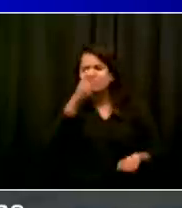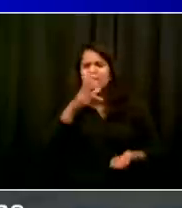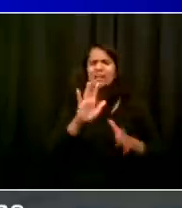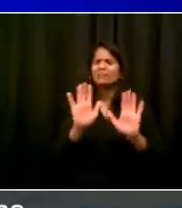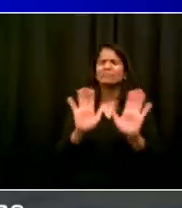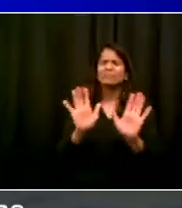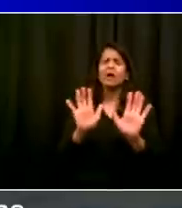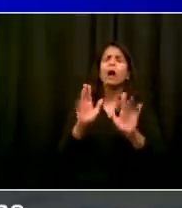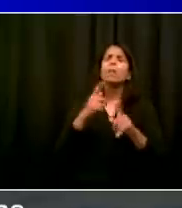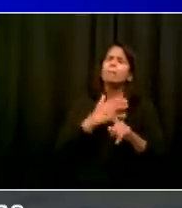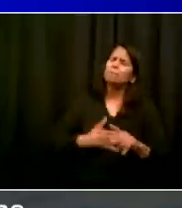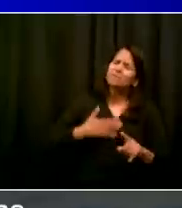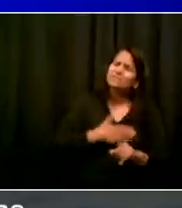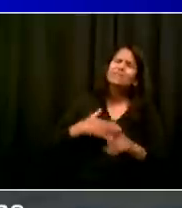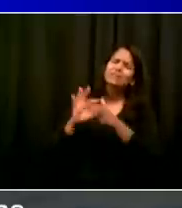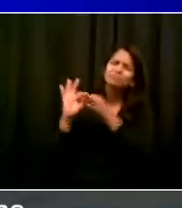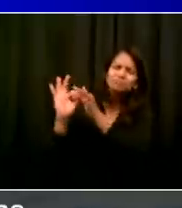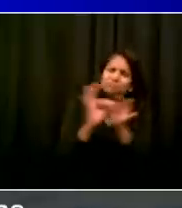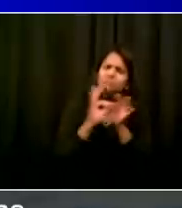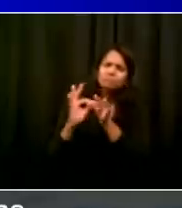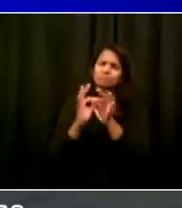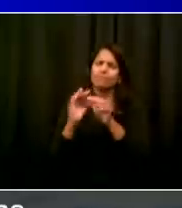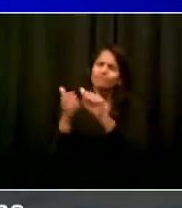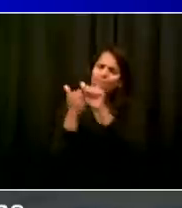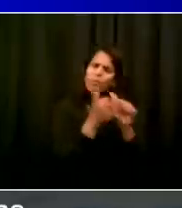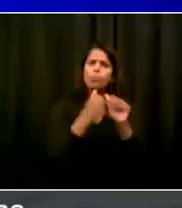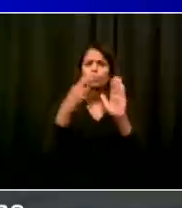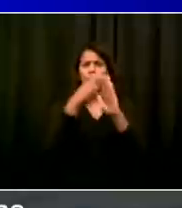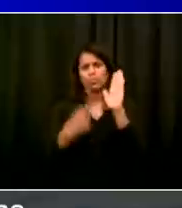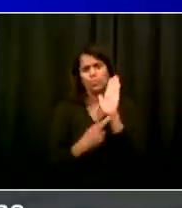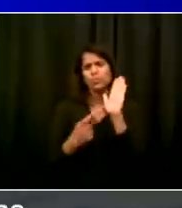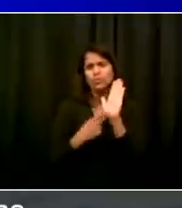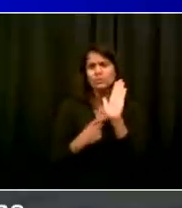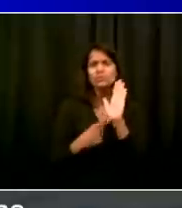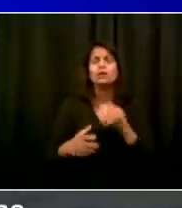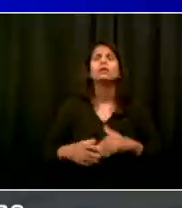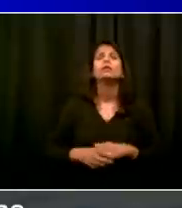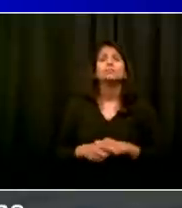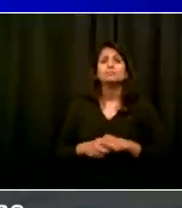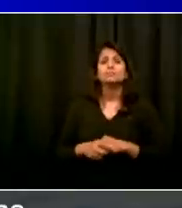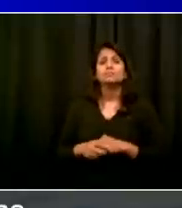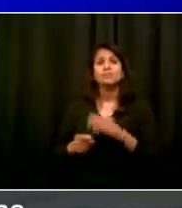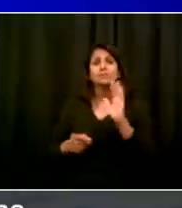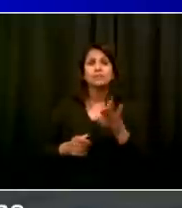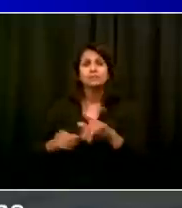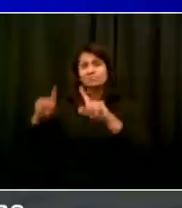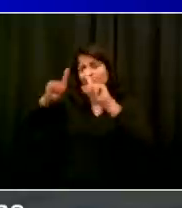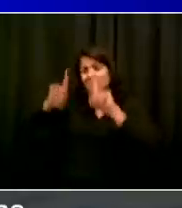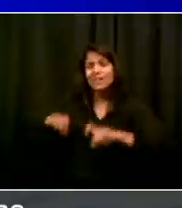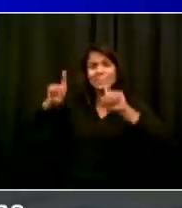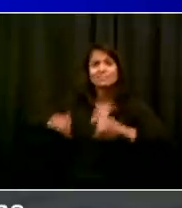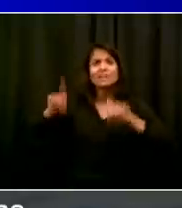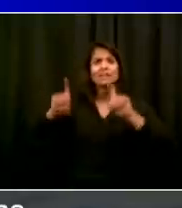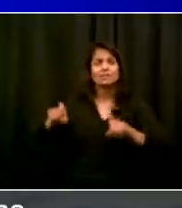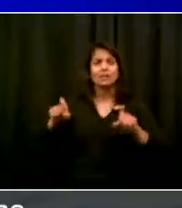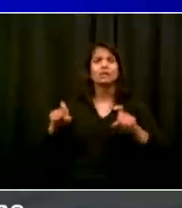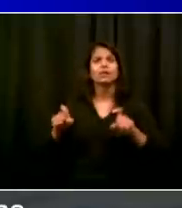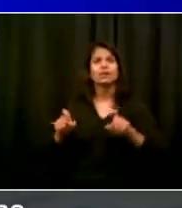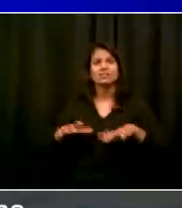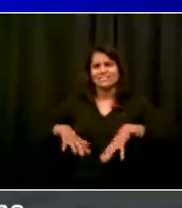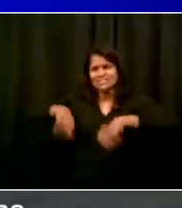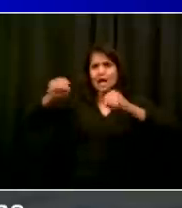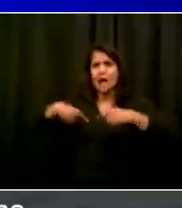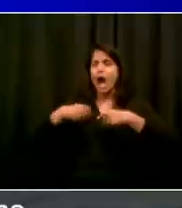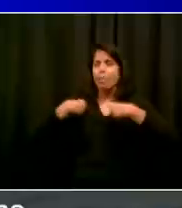health department's express testing sites, and a new initiative, which Dr. Katz will explain, a positive phrase